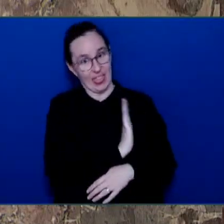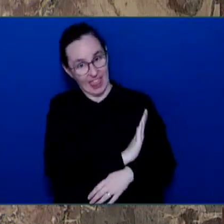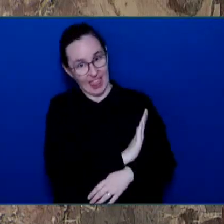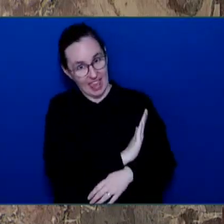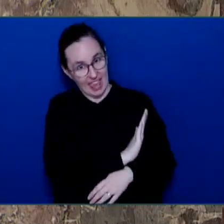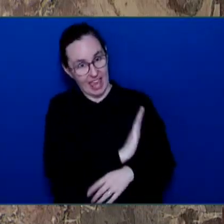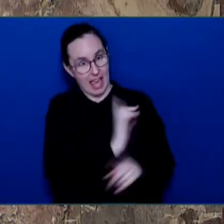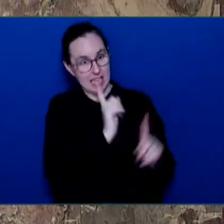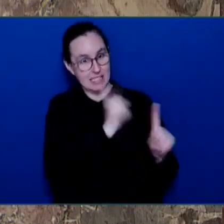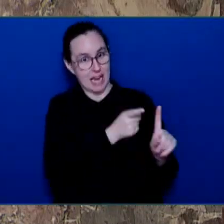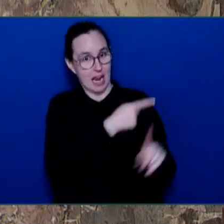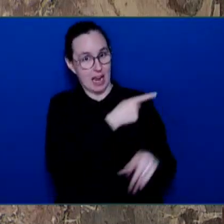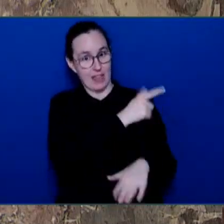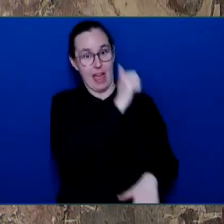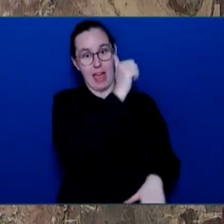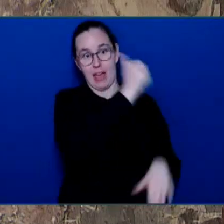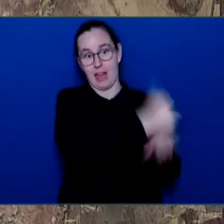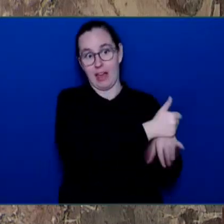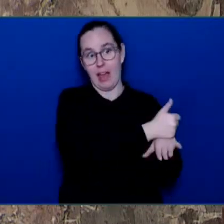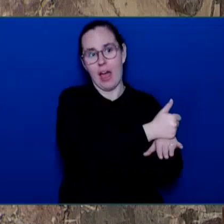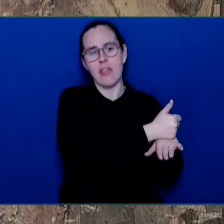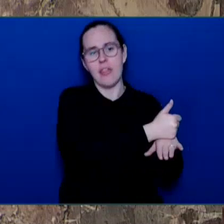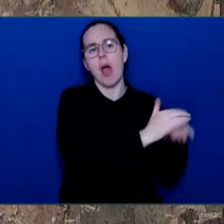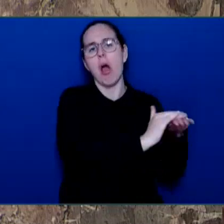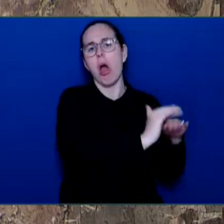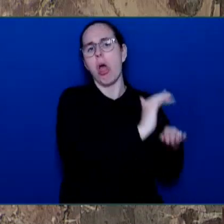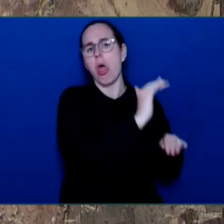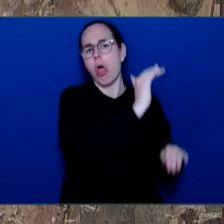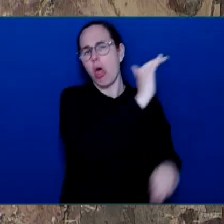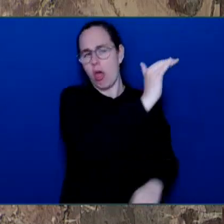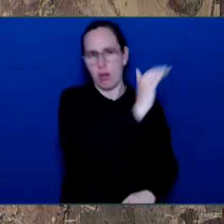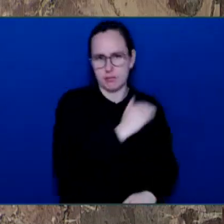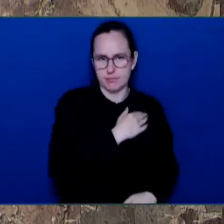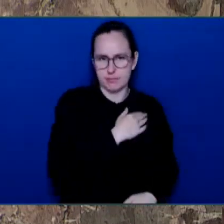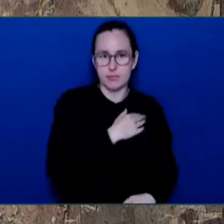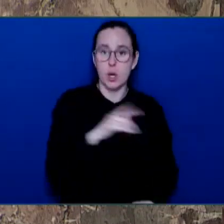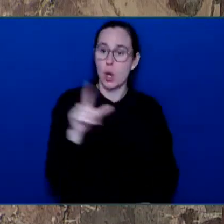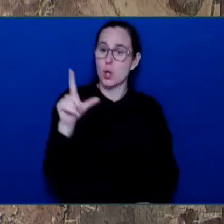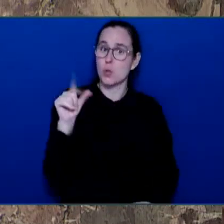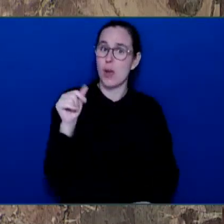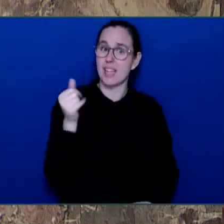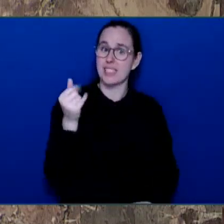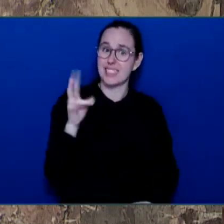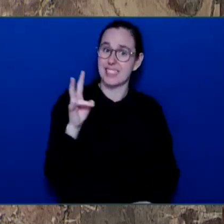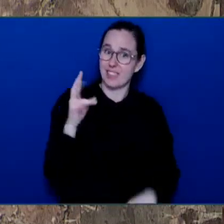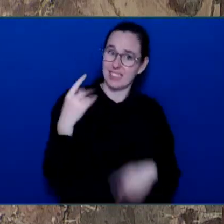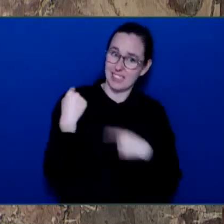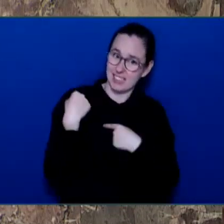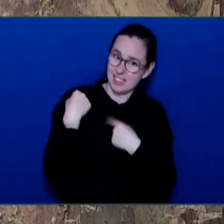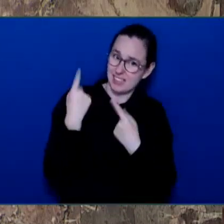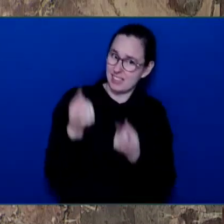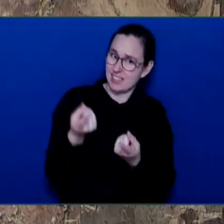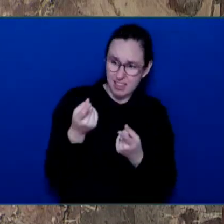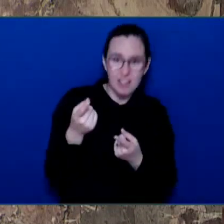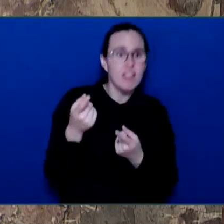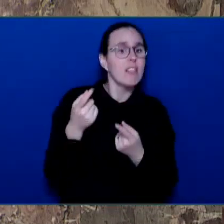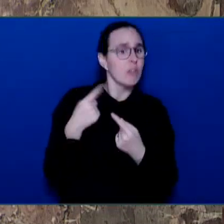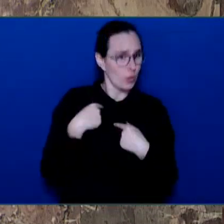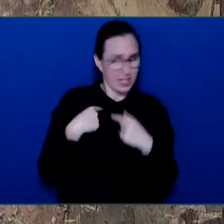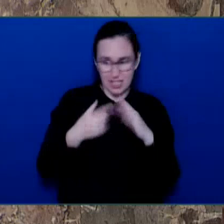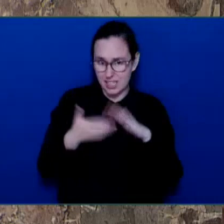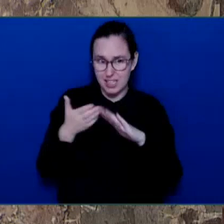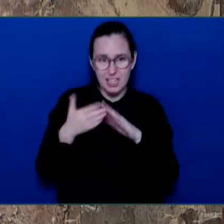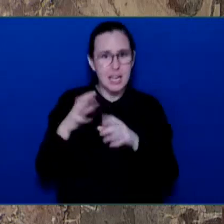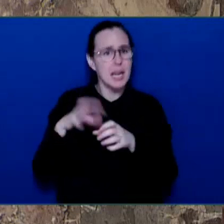steadily since 2017, in actual terms. Members, members, members,